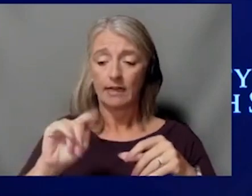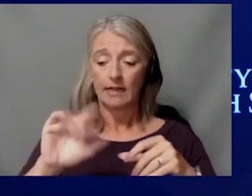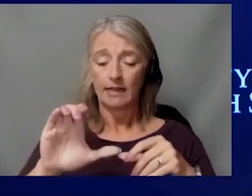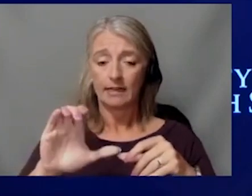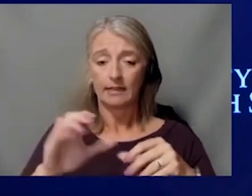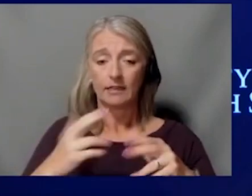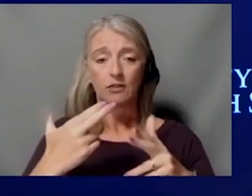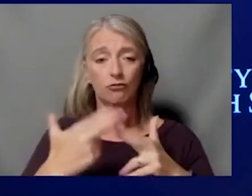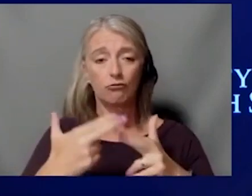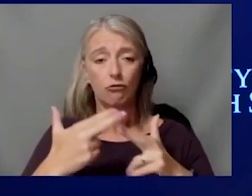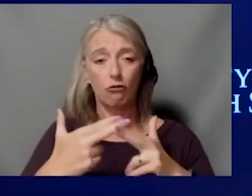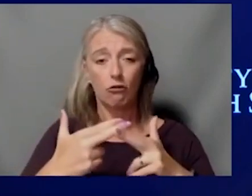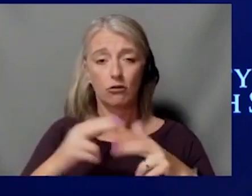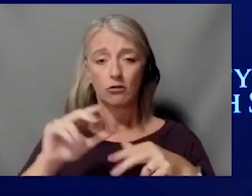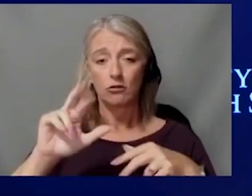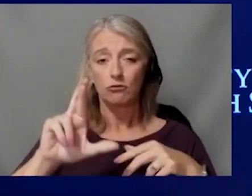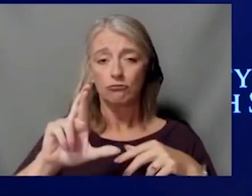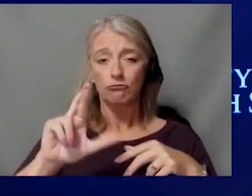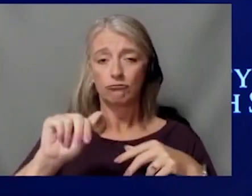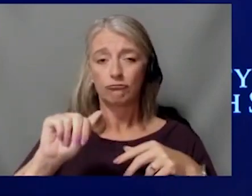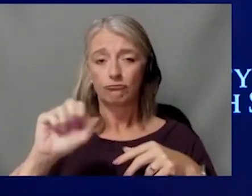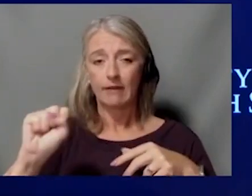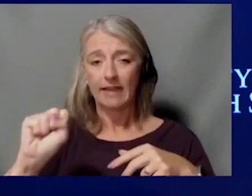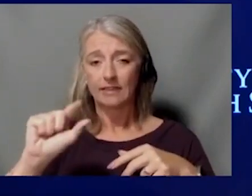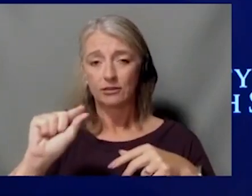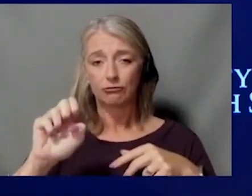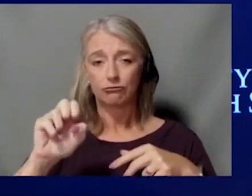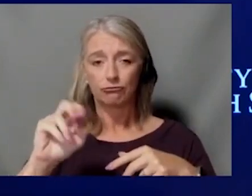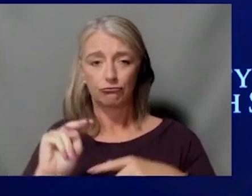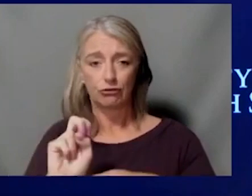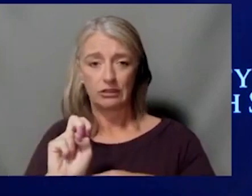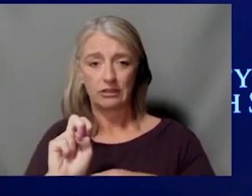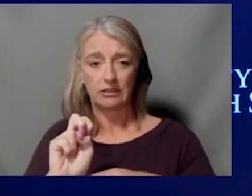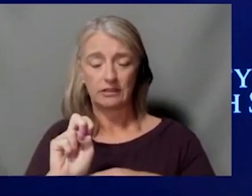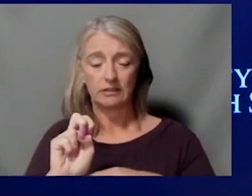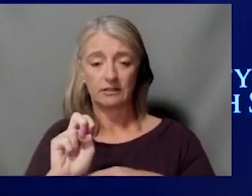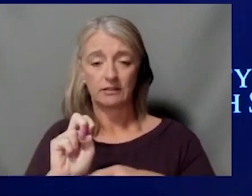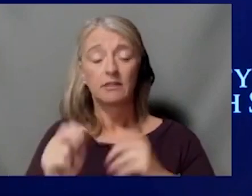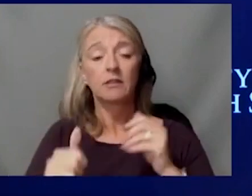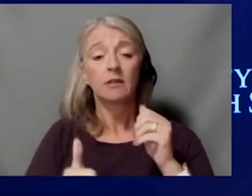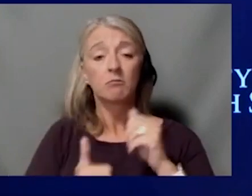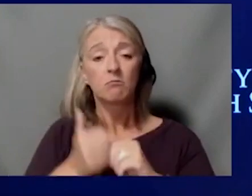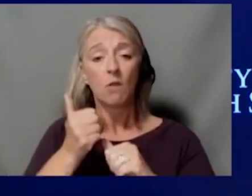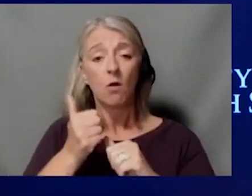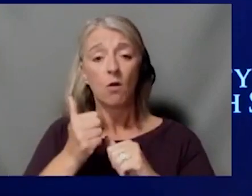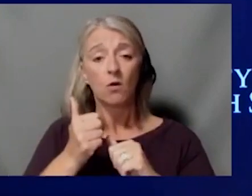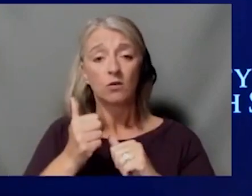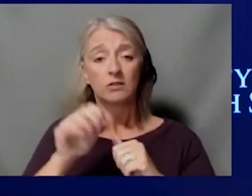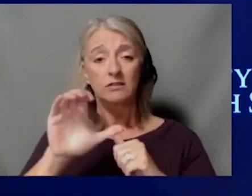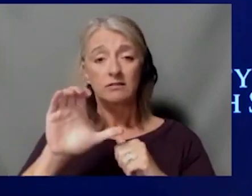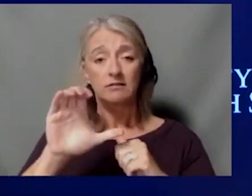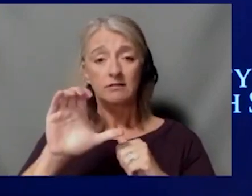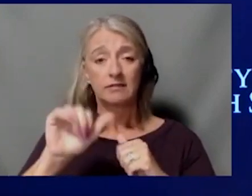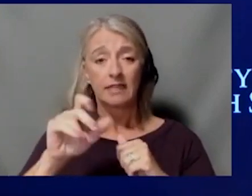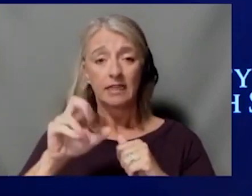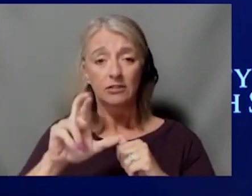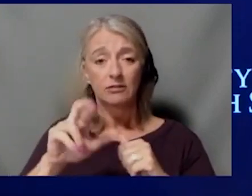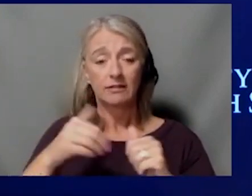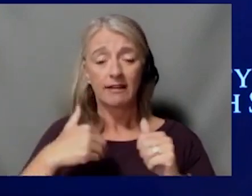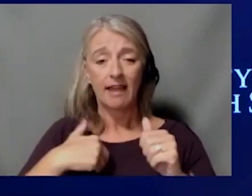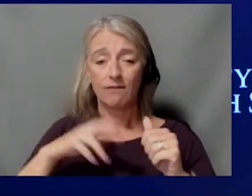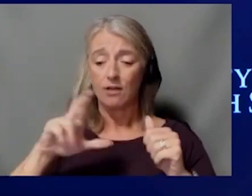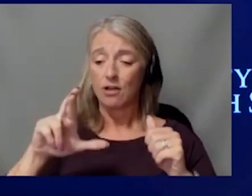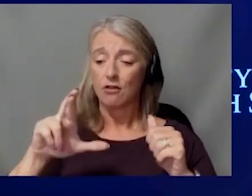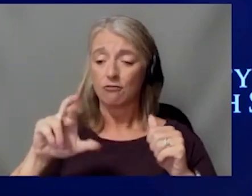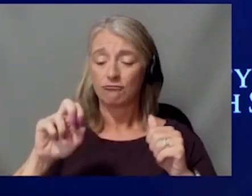And nearly all pancreatic cancers have a so-called RAS mutation. And we're finding that